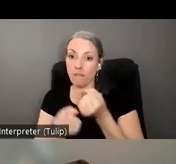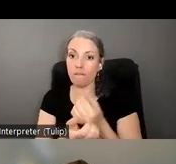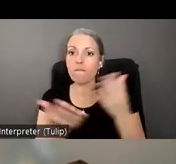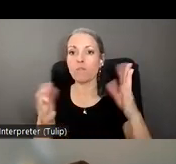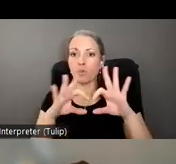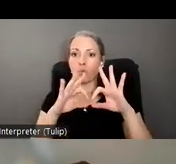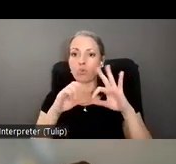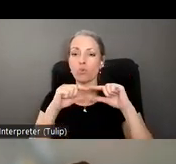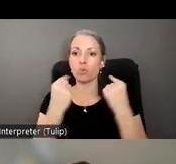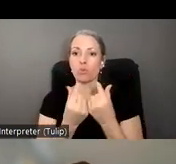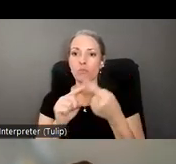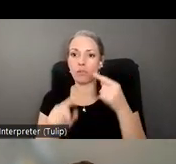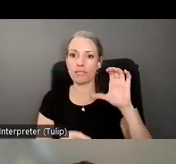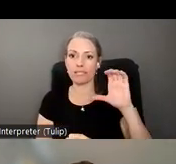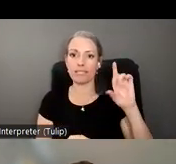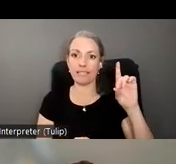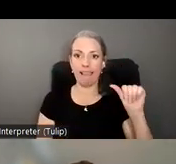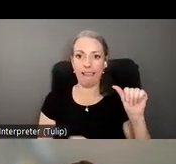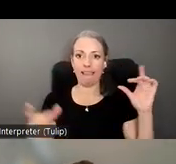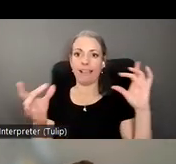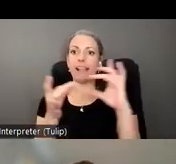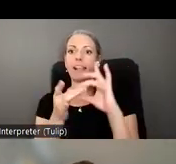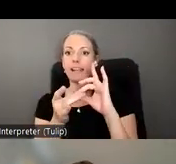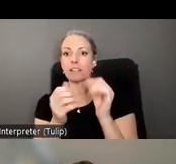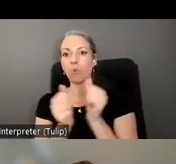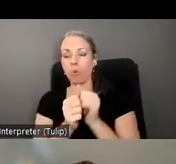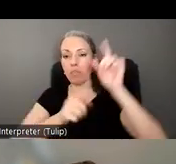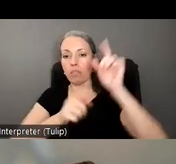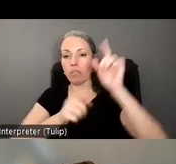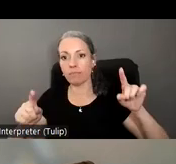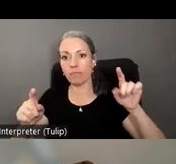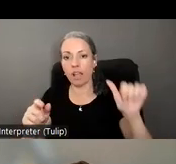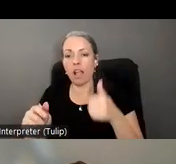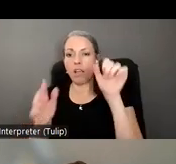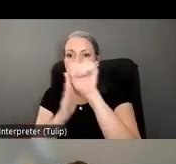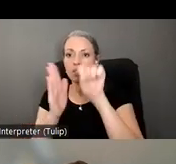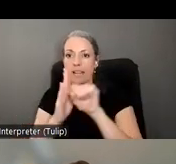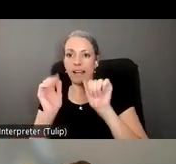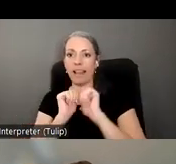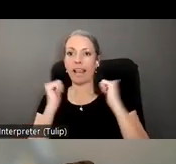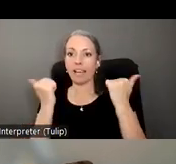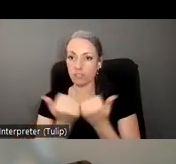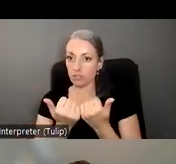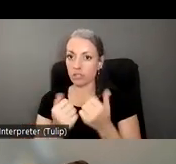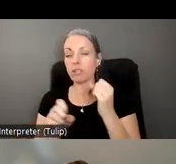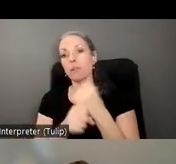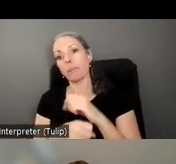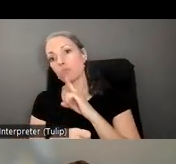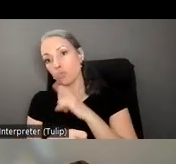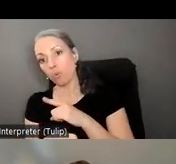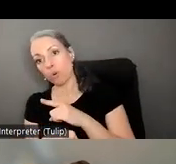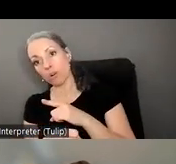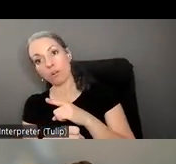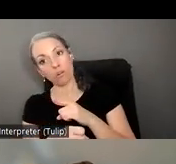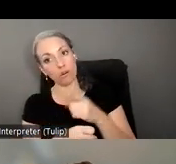um you know connecting with various other state agencies to make sure that um